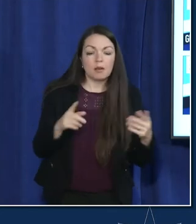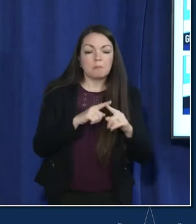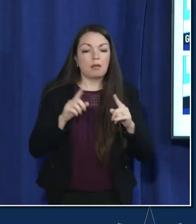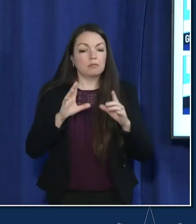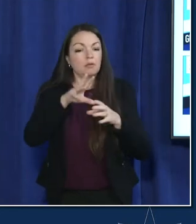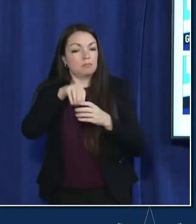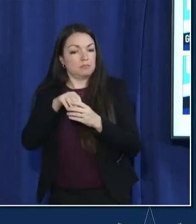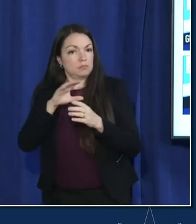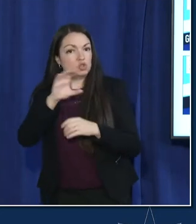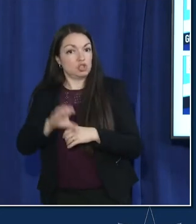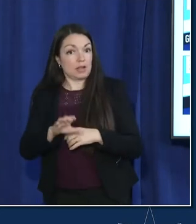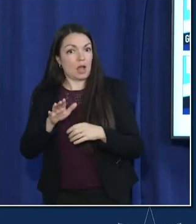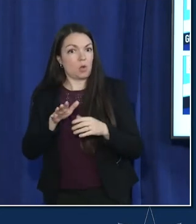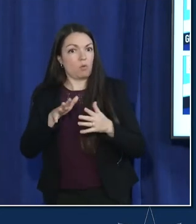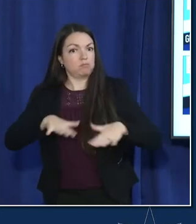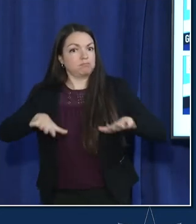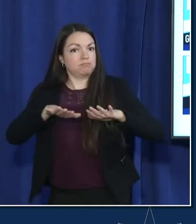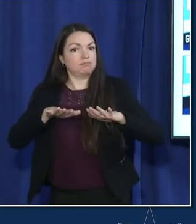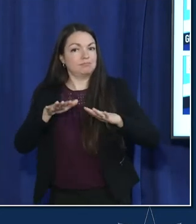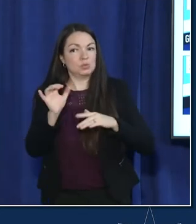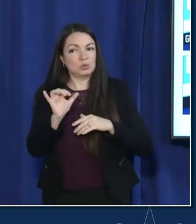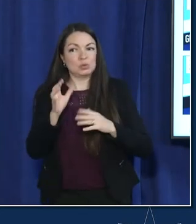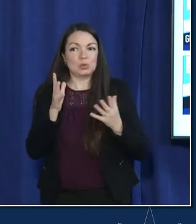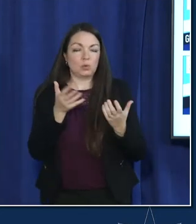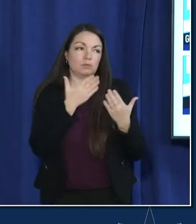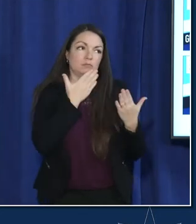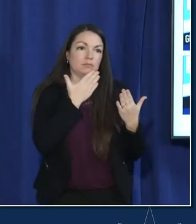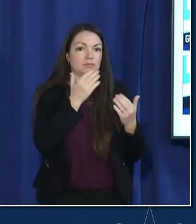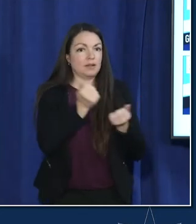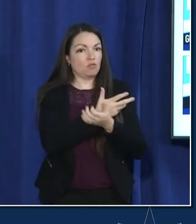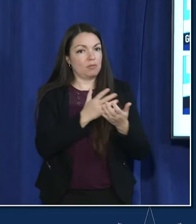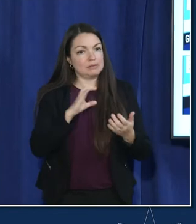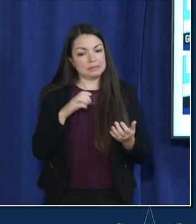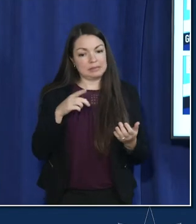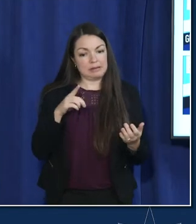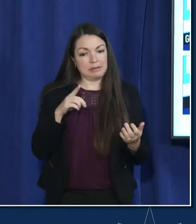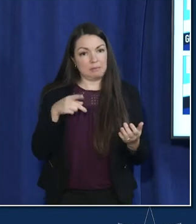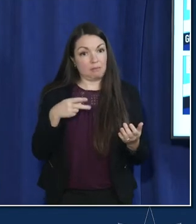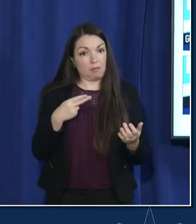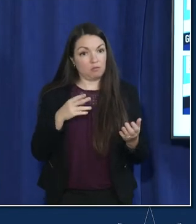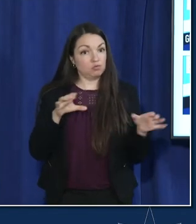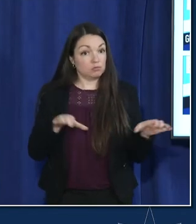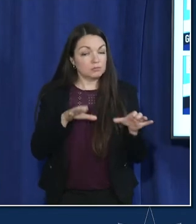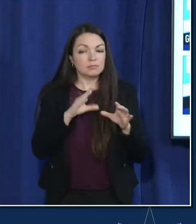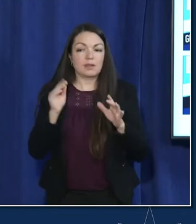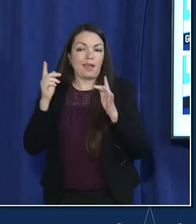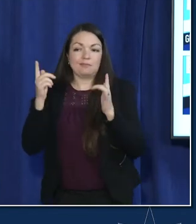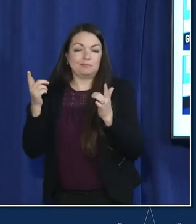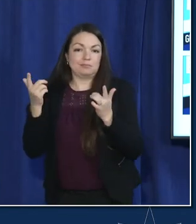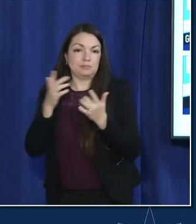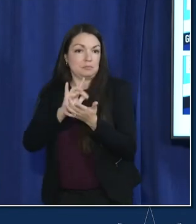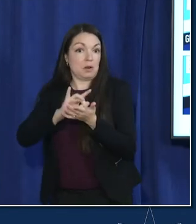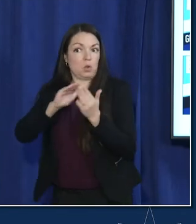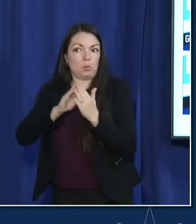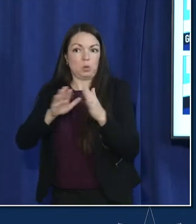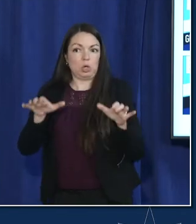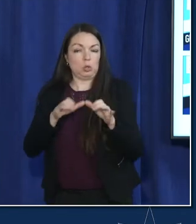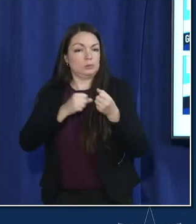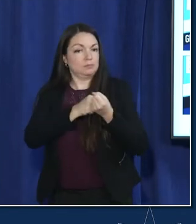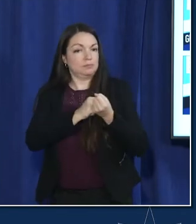chicago landscape and very appreciative of everything that cdph as well as the larger medical community are doing to support getting our students vaccinated